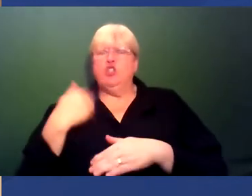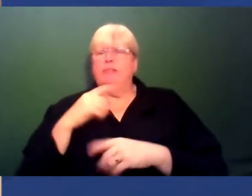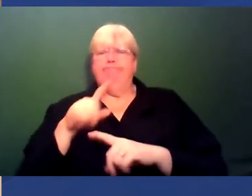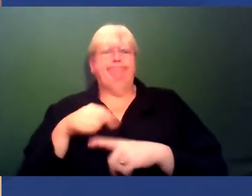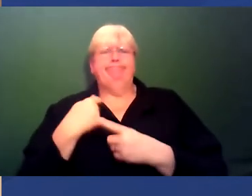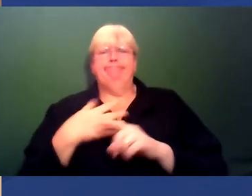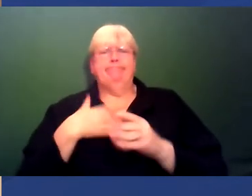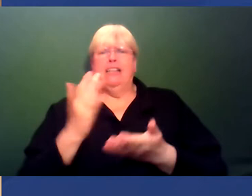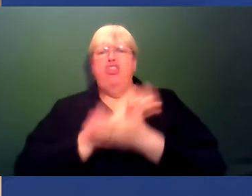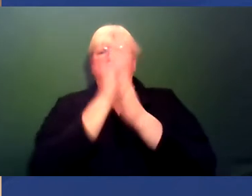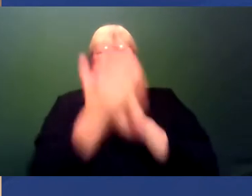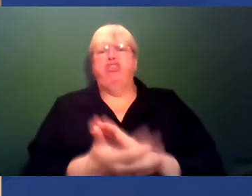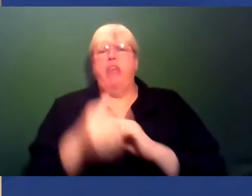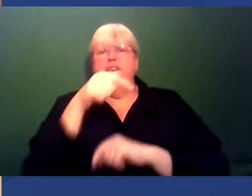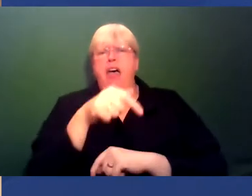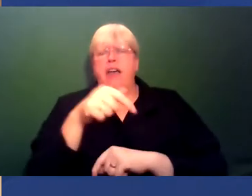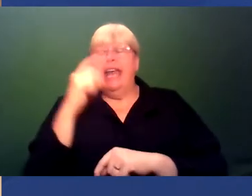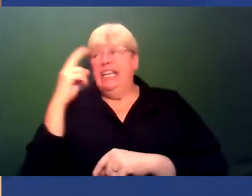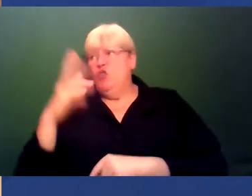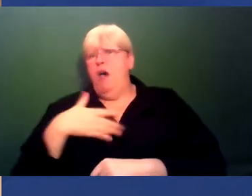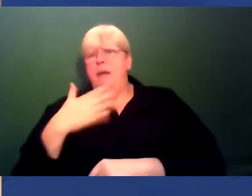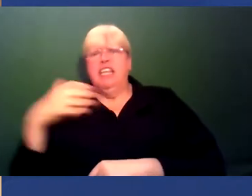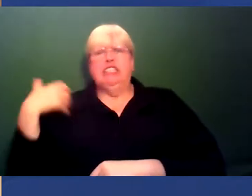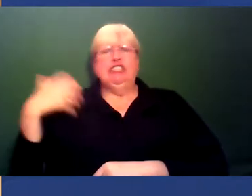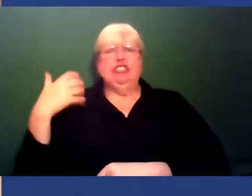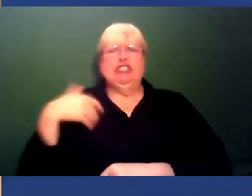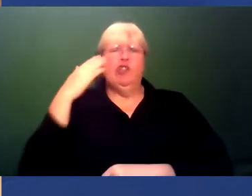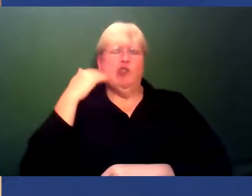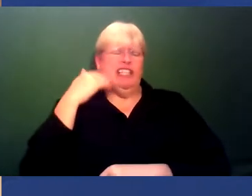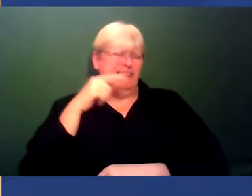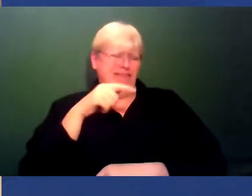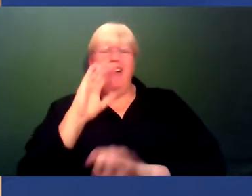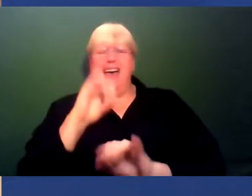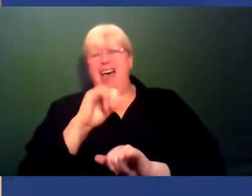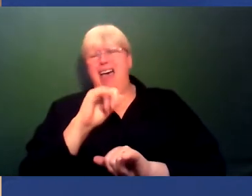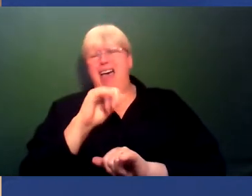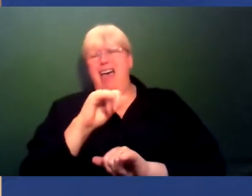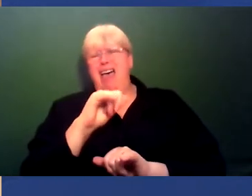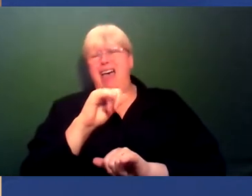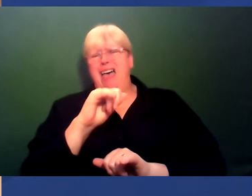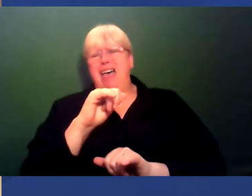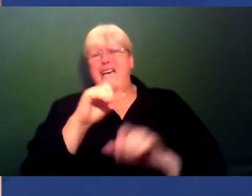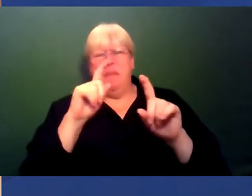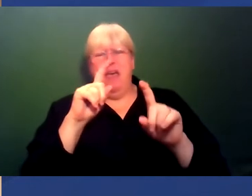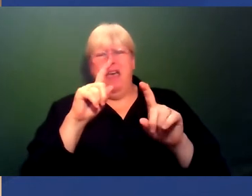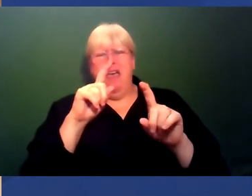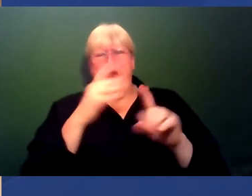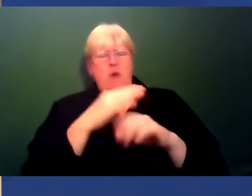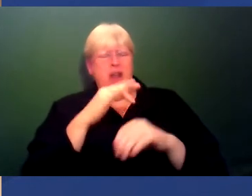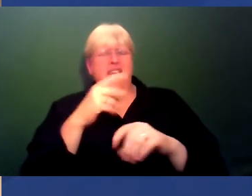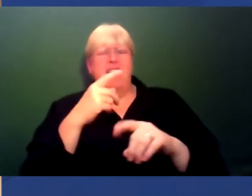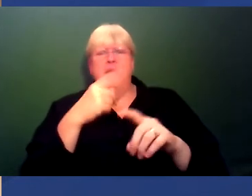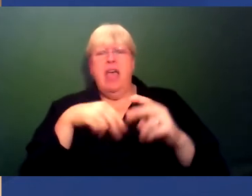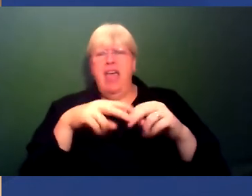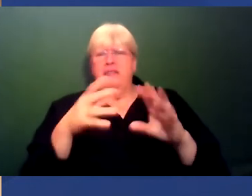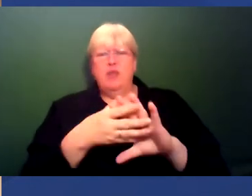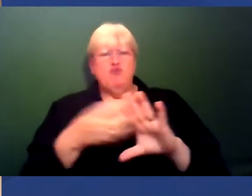history. And I can see our upsets and cross about this racist slave owner in the entrance hall of the building in which you work. But, but, if we, if